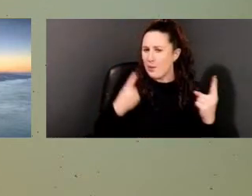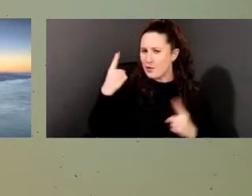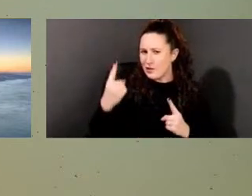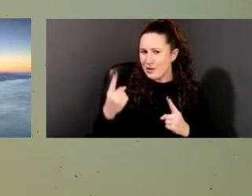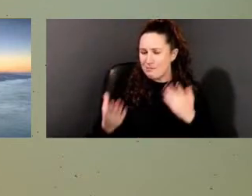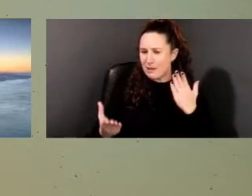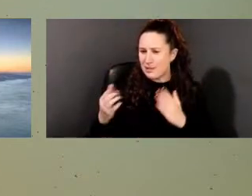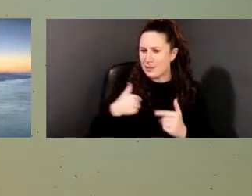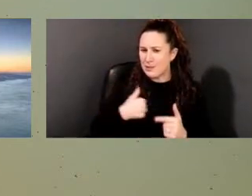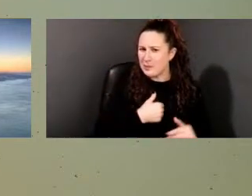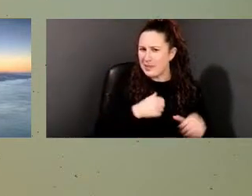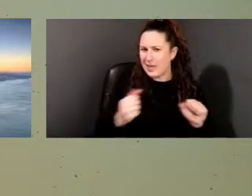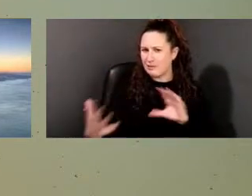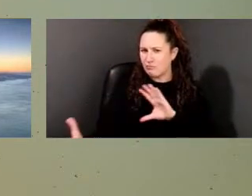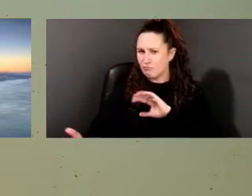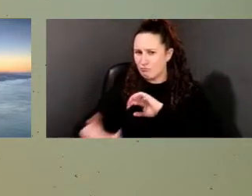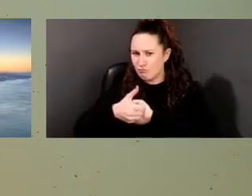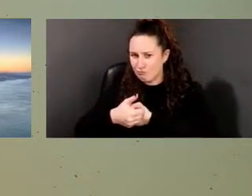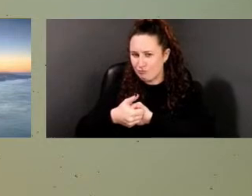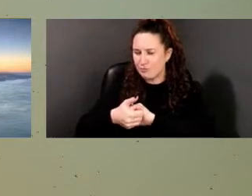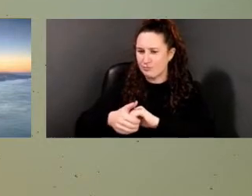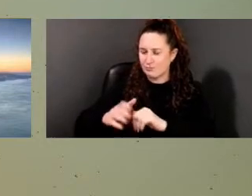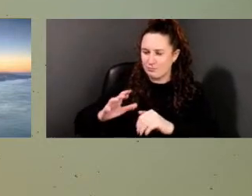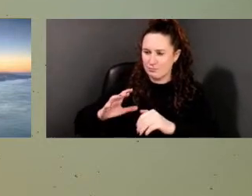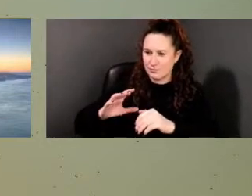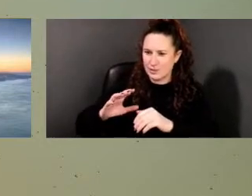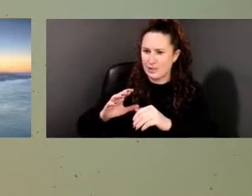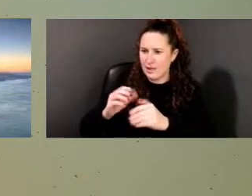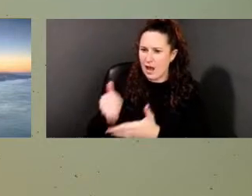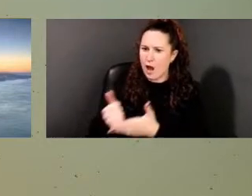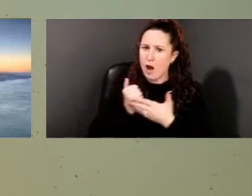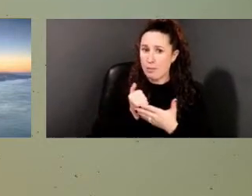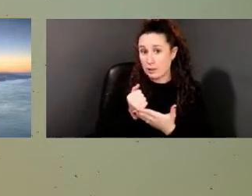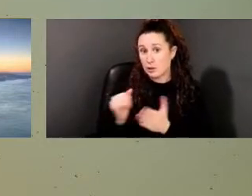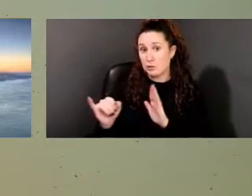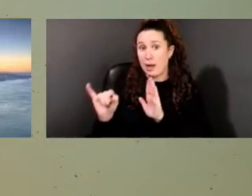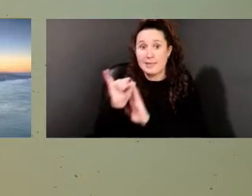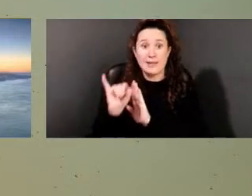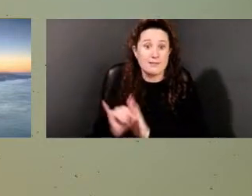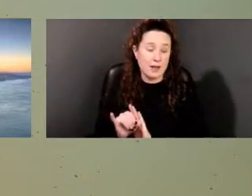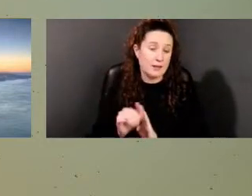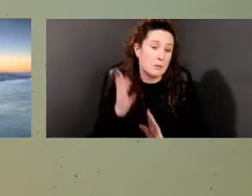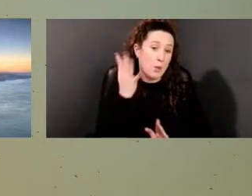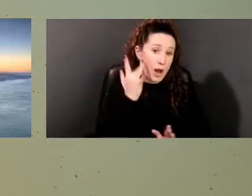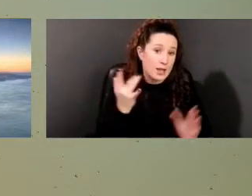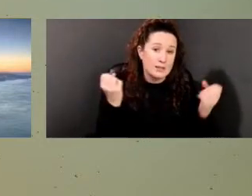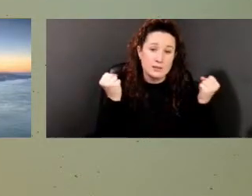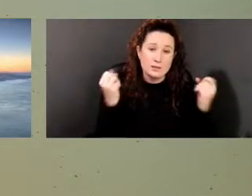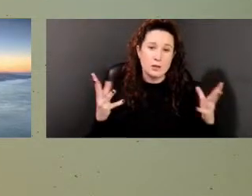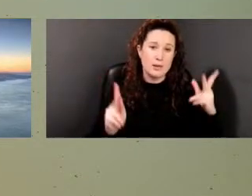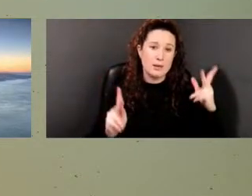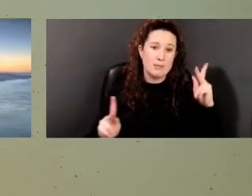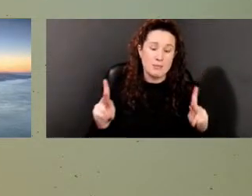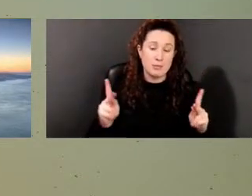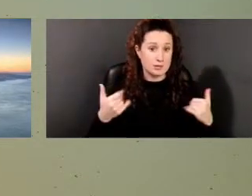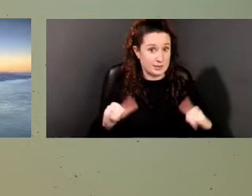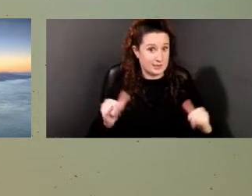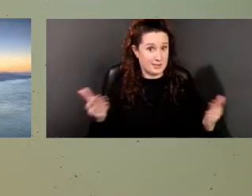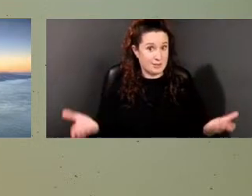that we might look at as a means of helping to identify because so many people who are still here